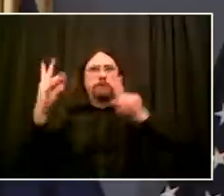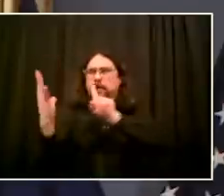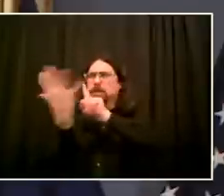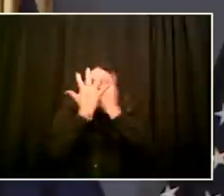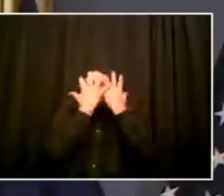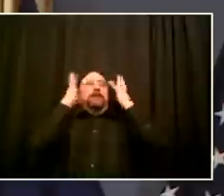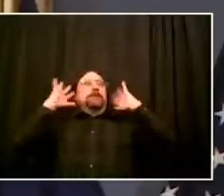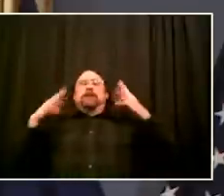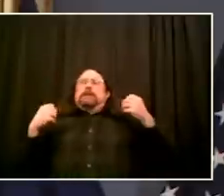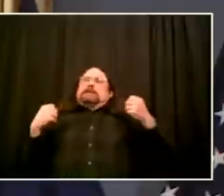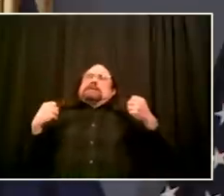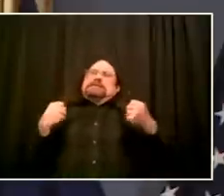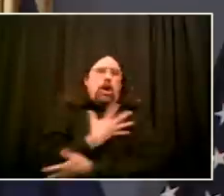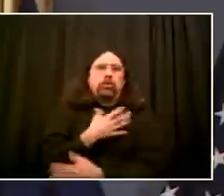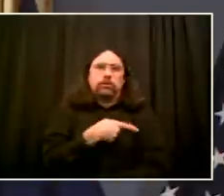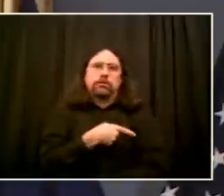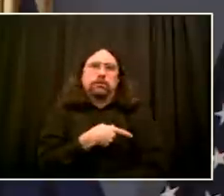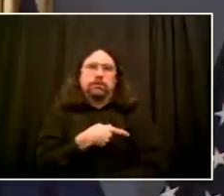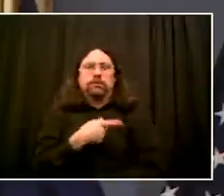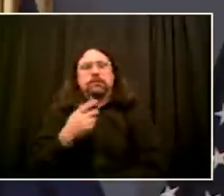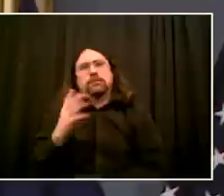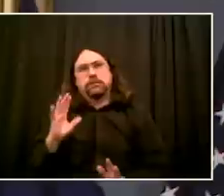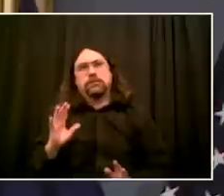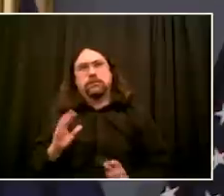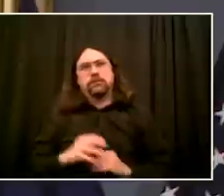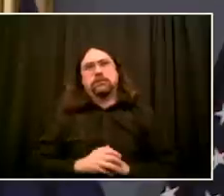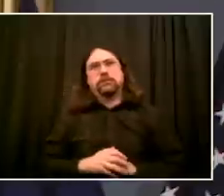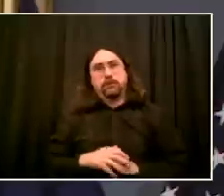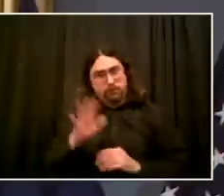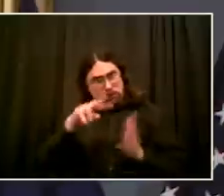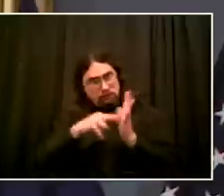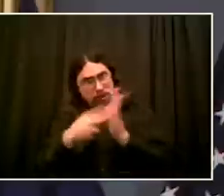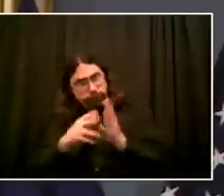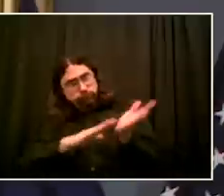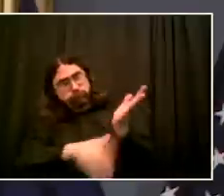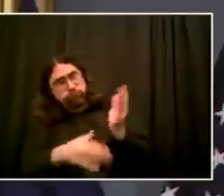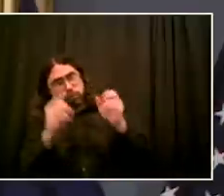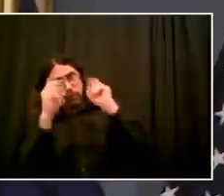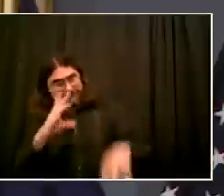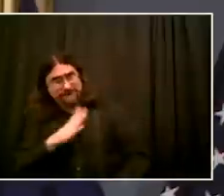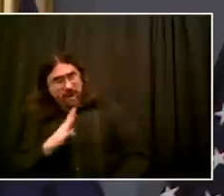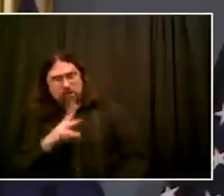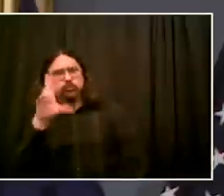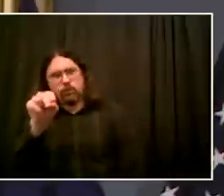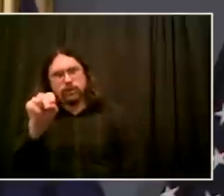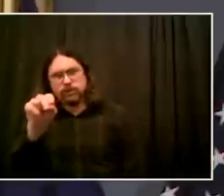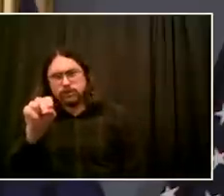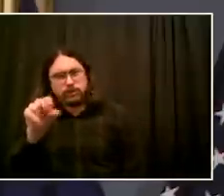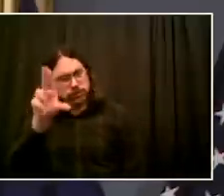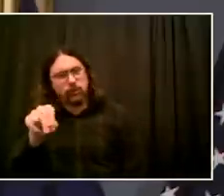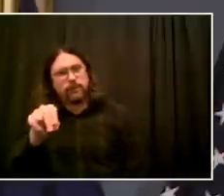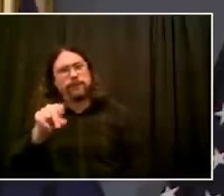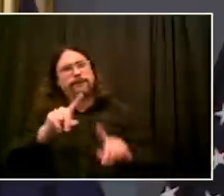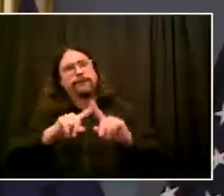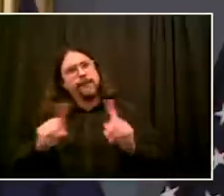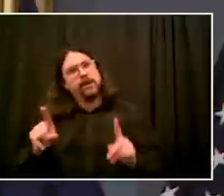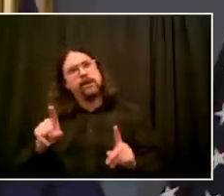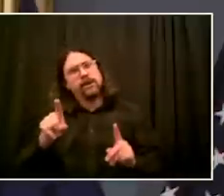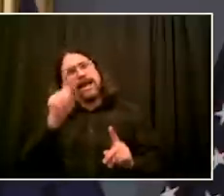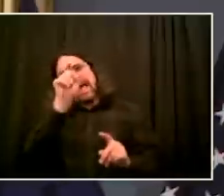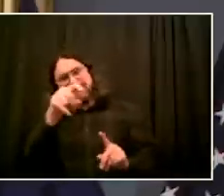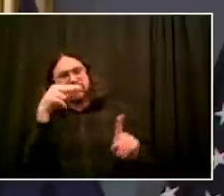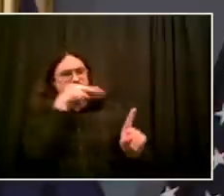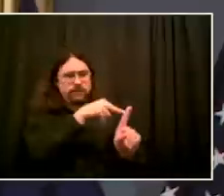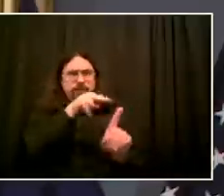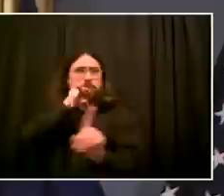the one thing they couldn't do was stay there. So, rather than me theorize, let's get you the facts of both the police